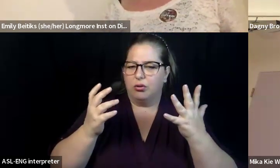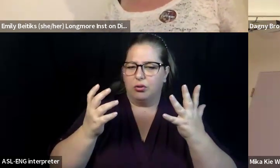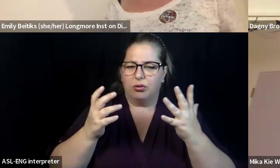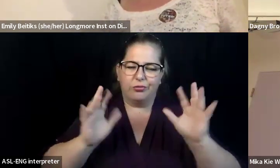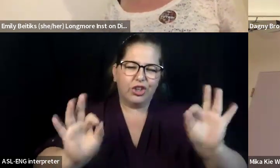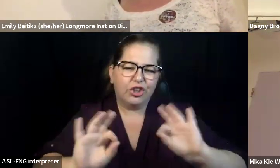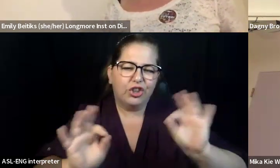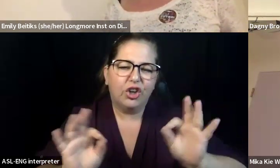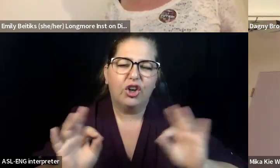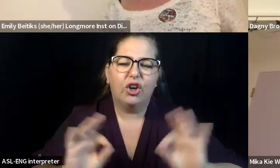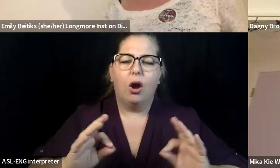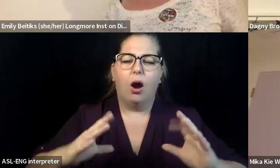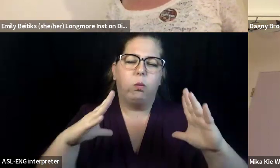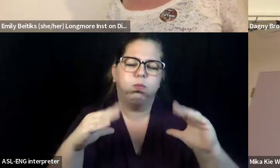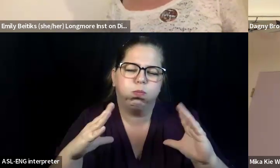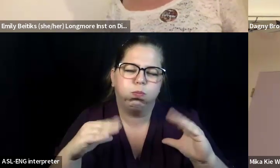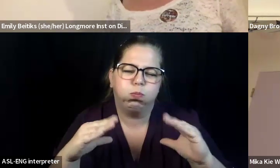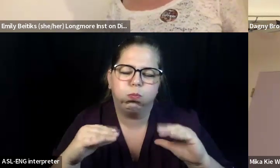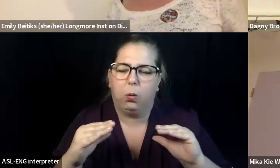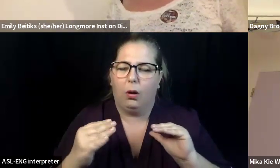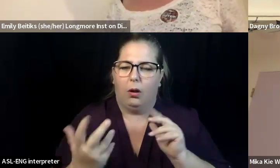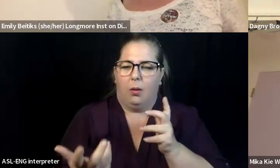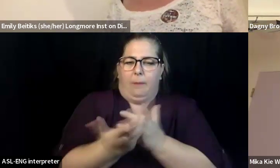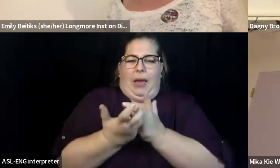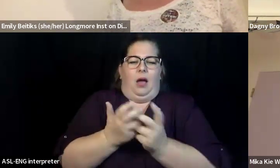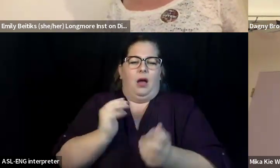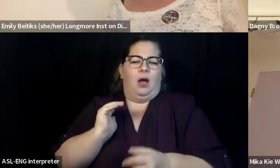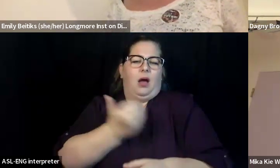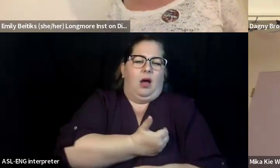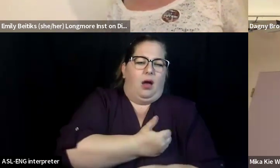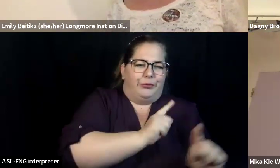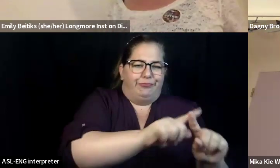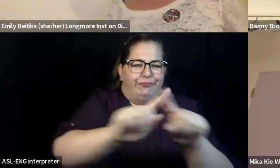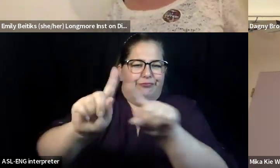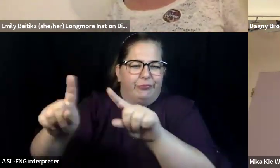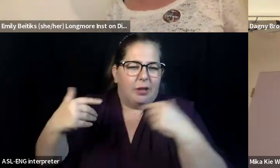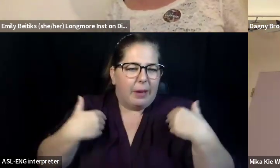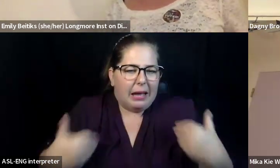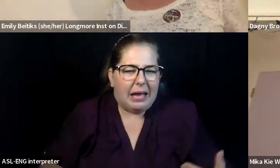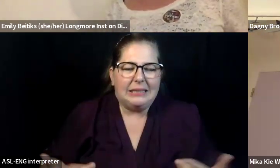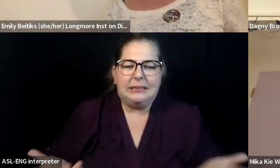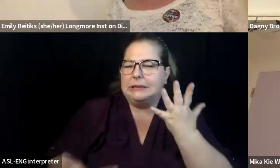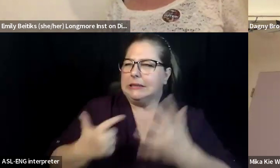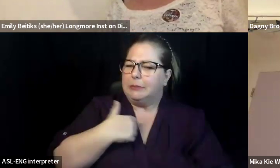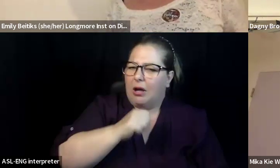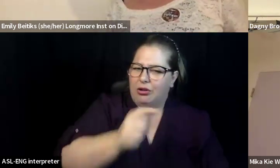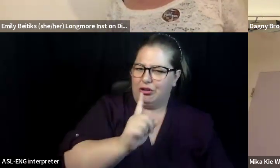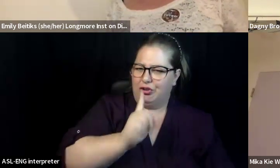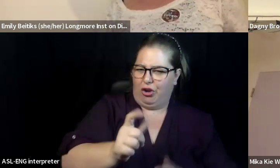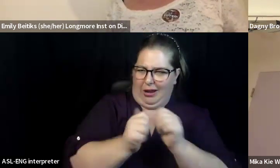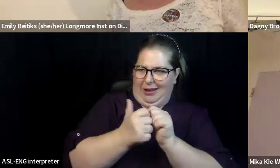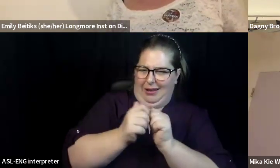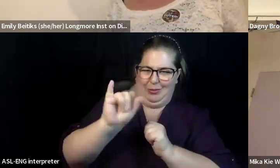and I don't know what would be possible in this area, but has anybody communicated with, people, uh, who